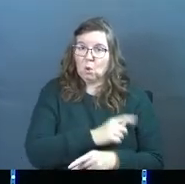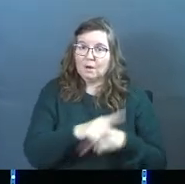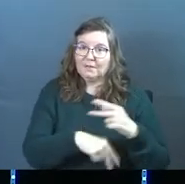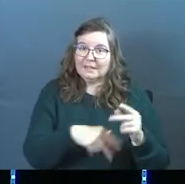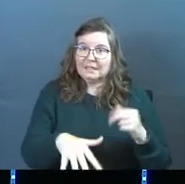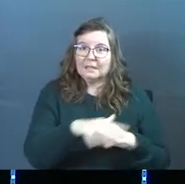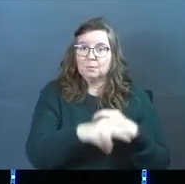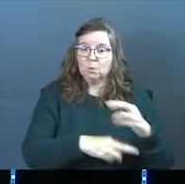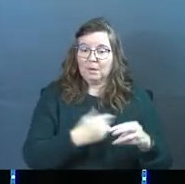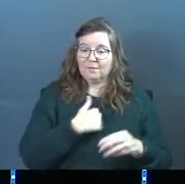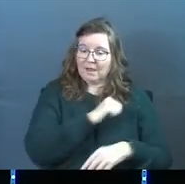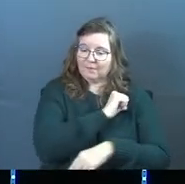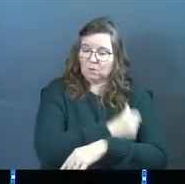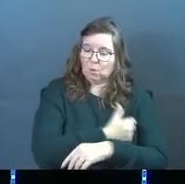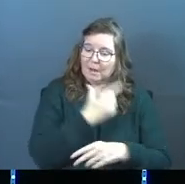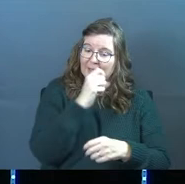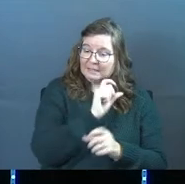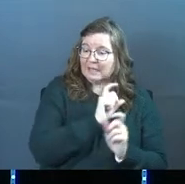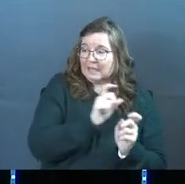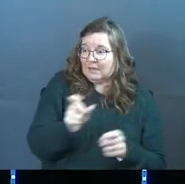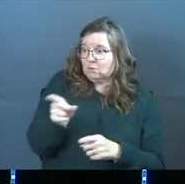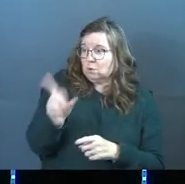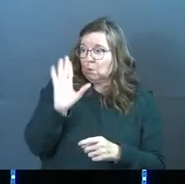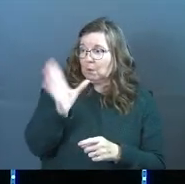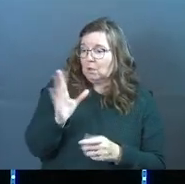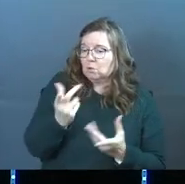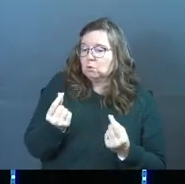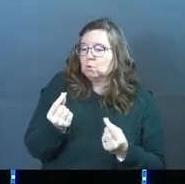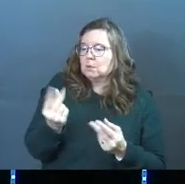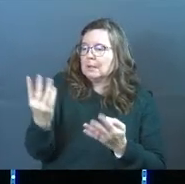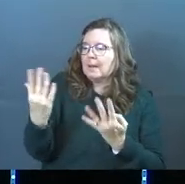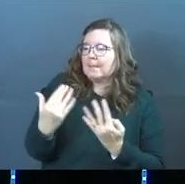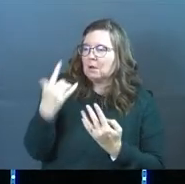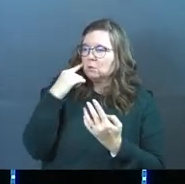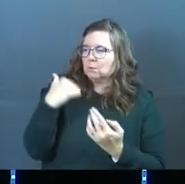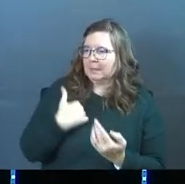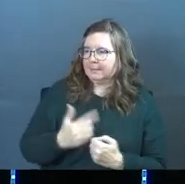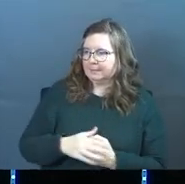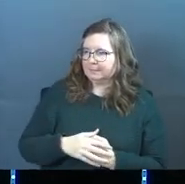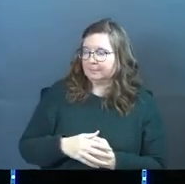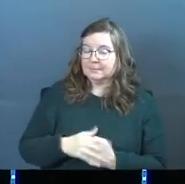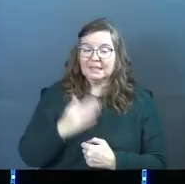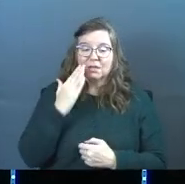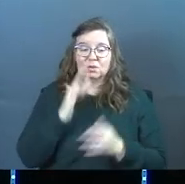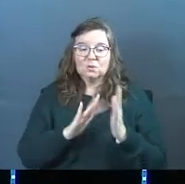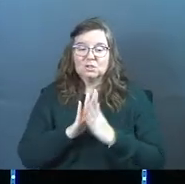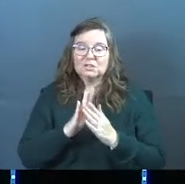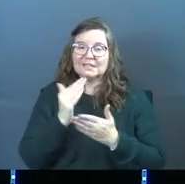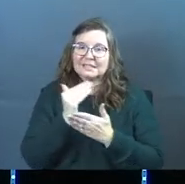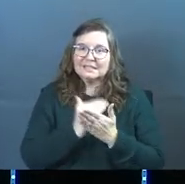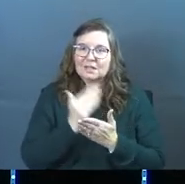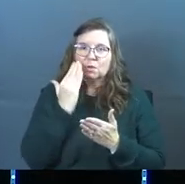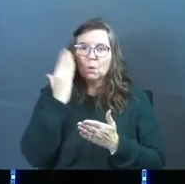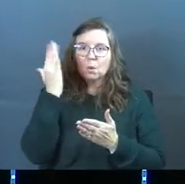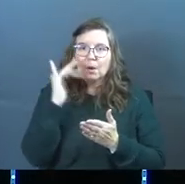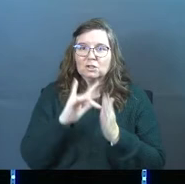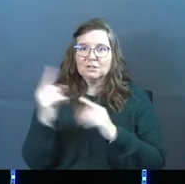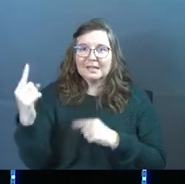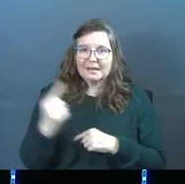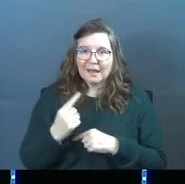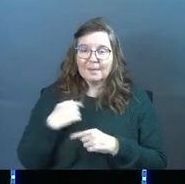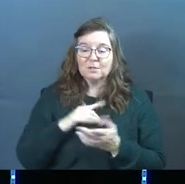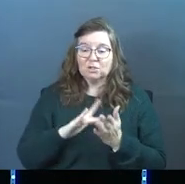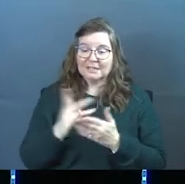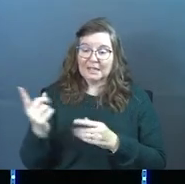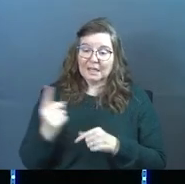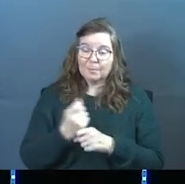of the world. He said, if I've got authority, I guess I'll give them all to you, Jesus. All you got to do is bow down before me. He knew Jesus' agenda. He knew why Jesus had come.